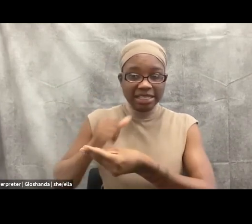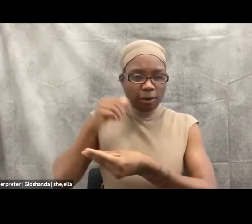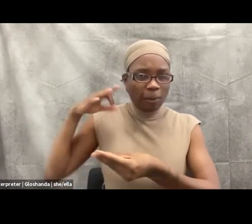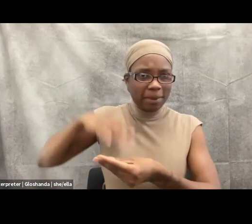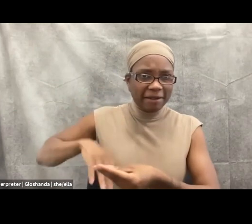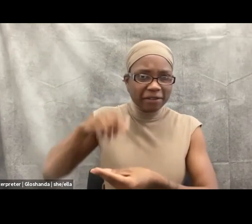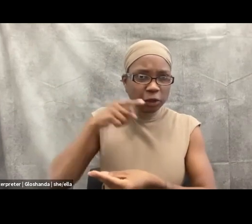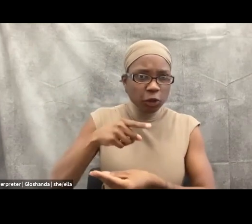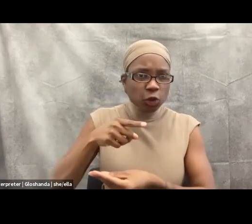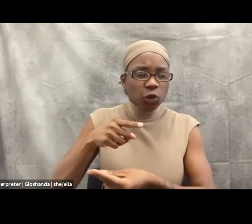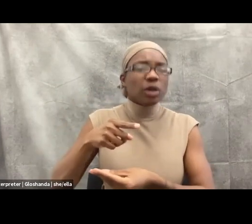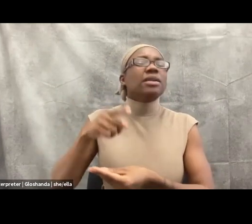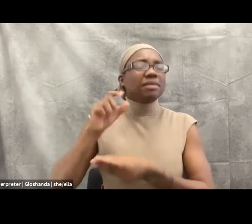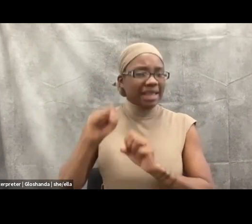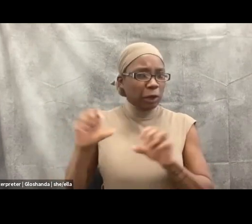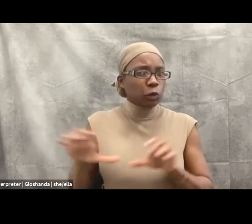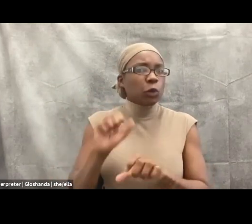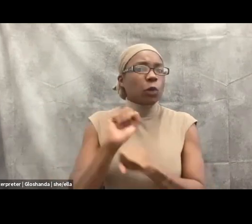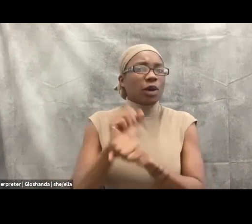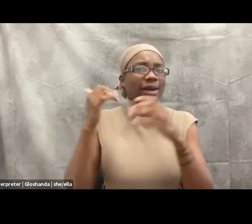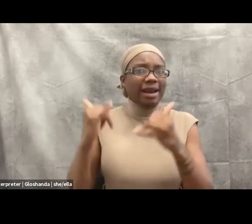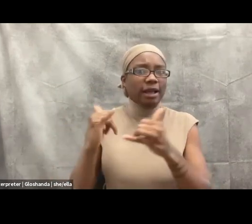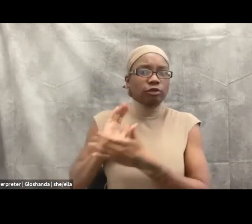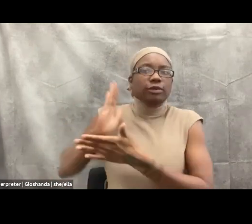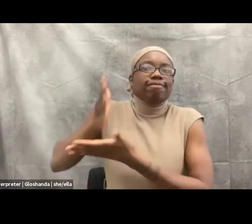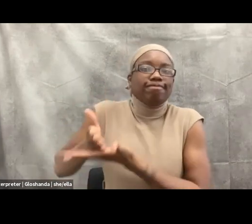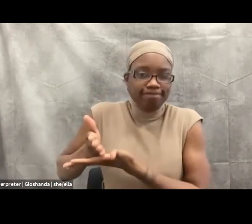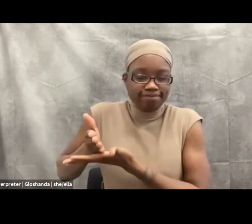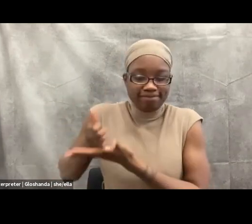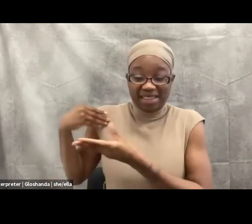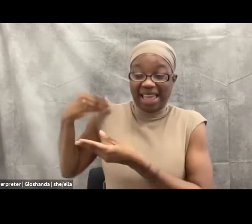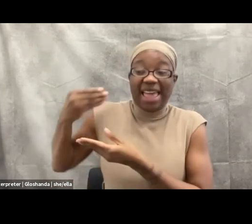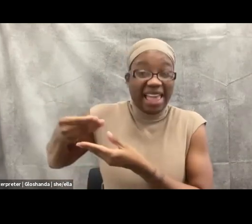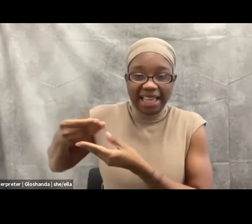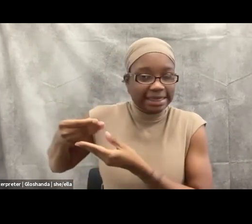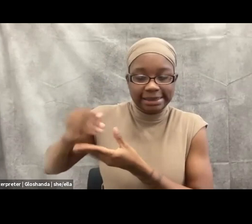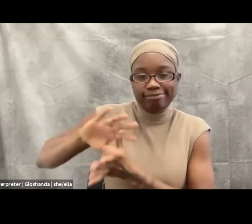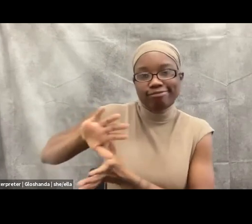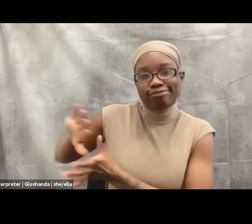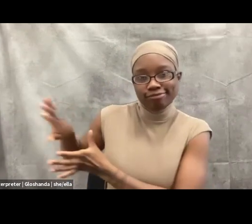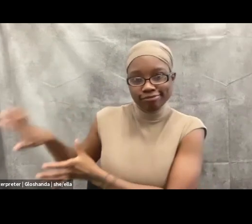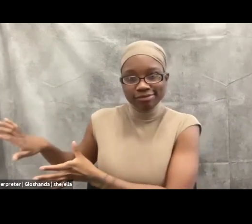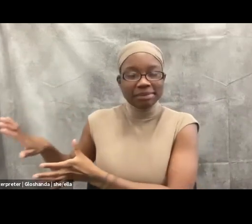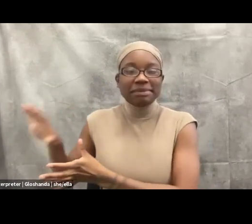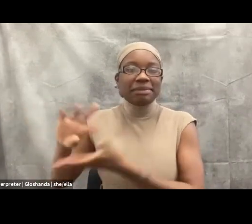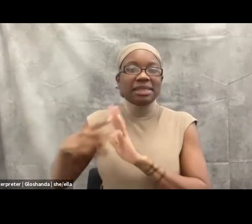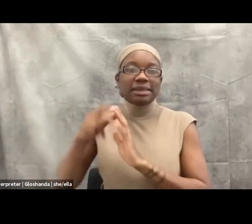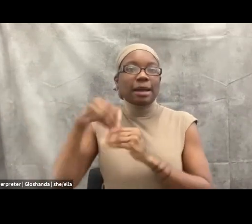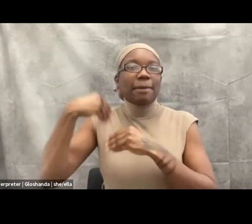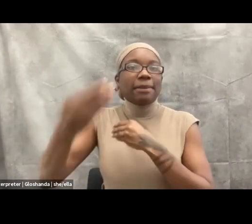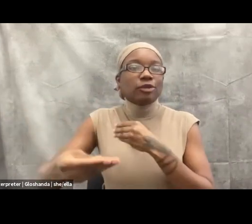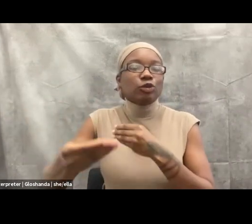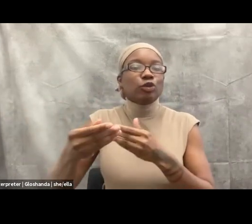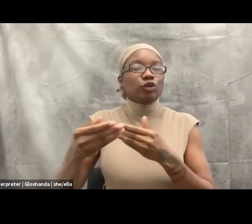to pass those things down to the next generation. Um, because we all have this commonality as a people